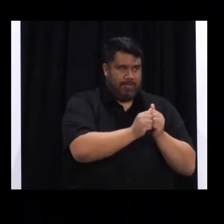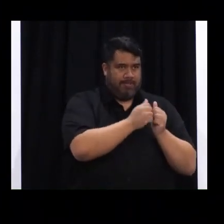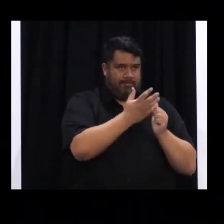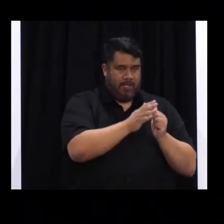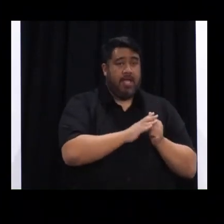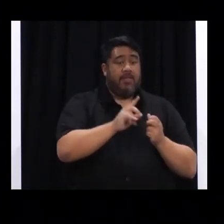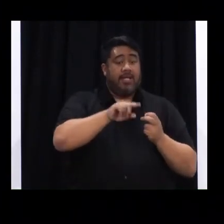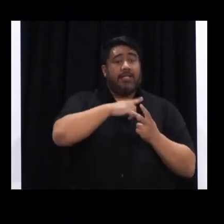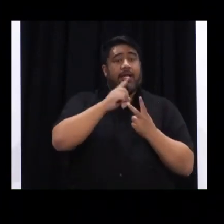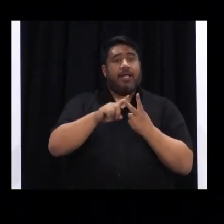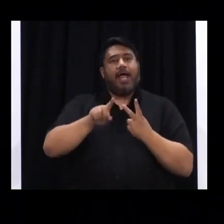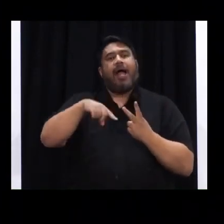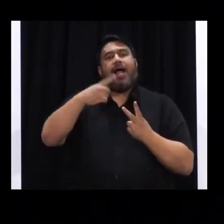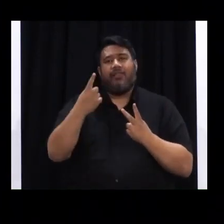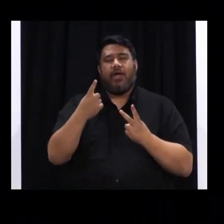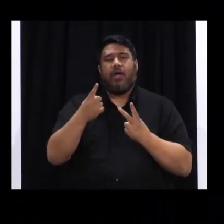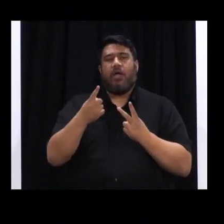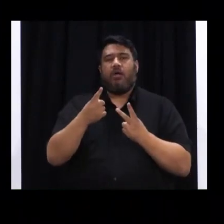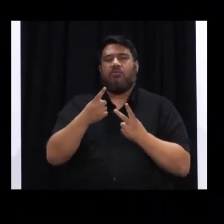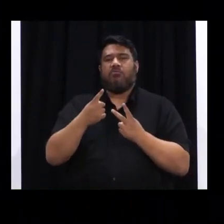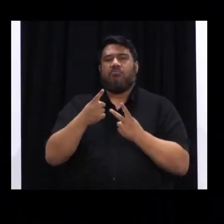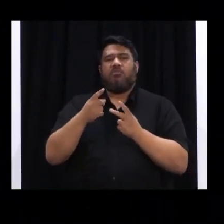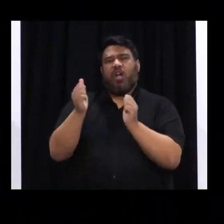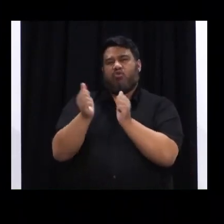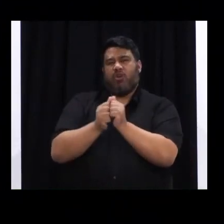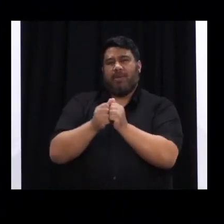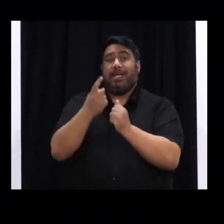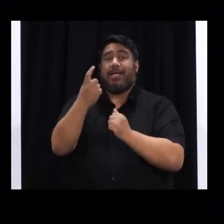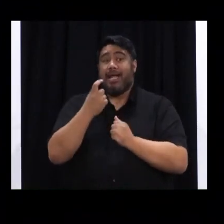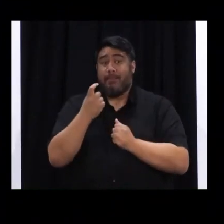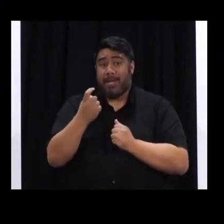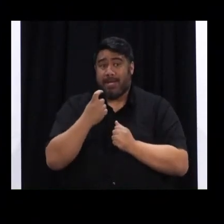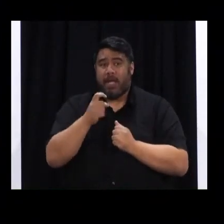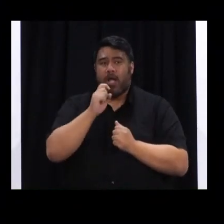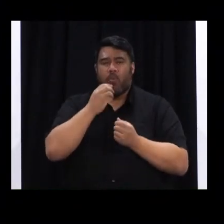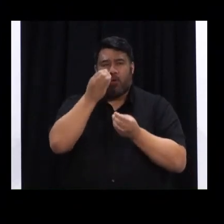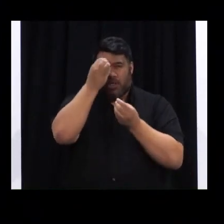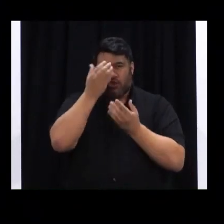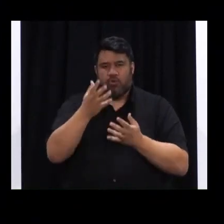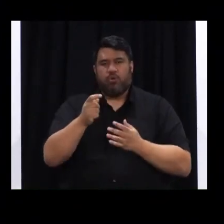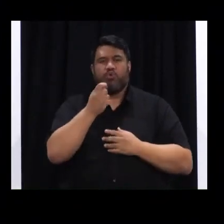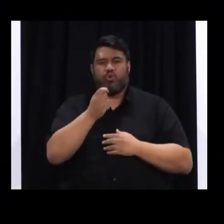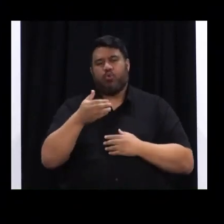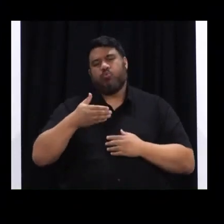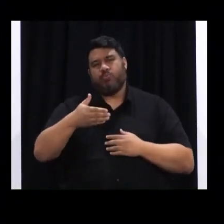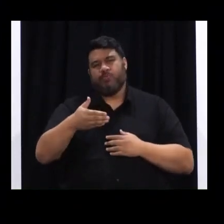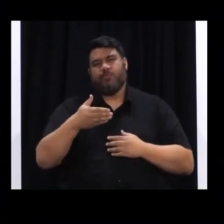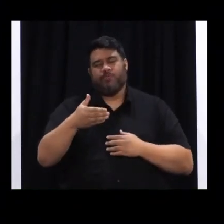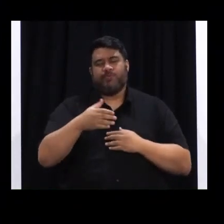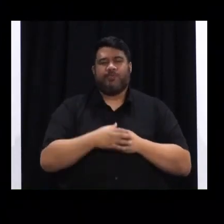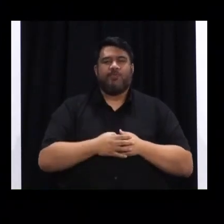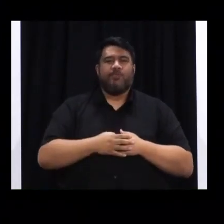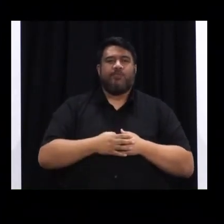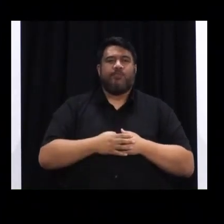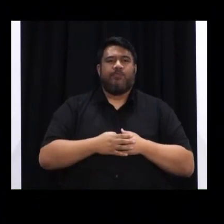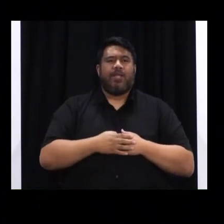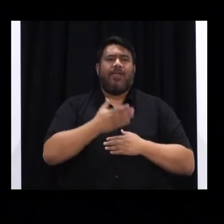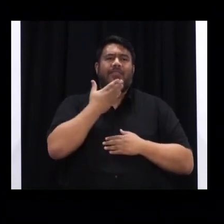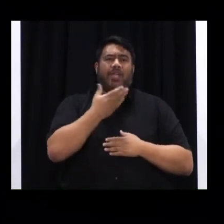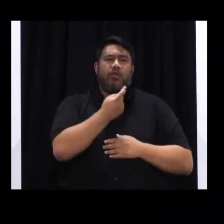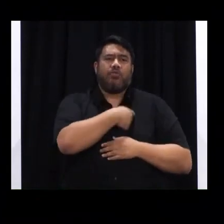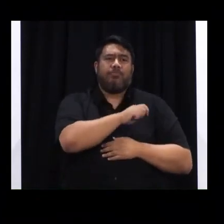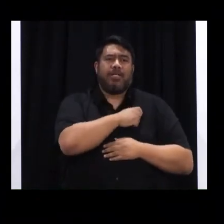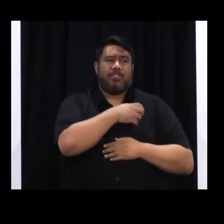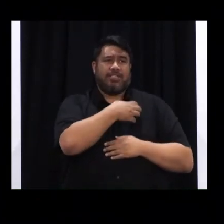order, and I anticipate being able to share details of it in the next week or so. I want to thank the government of Spain,